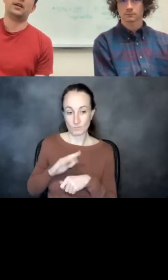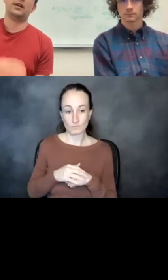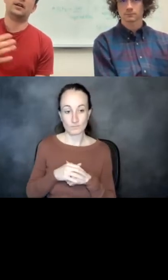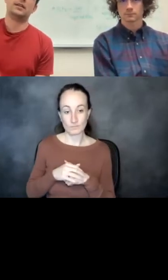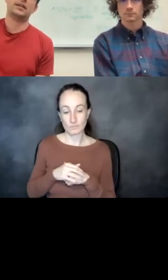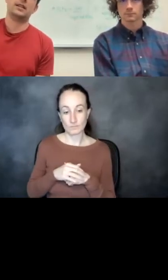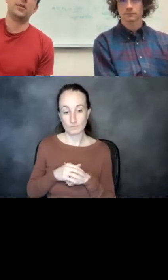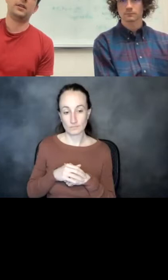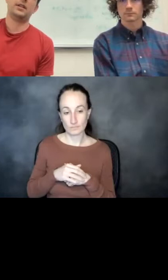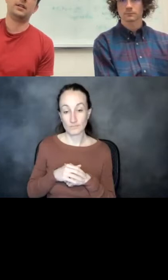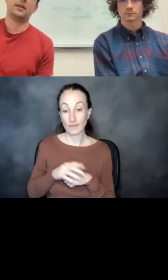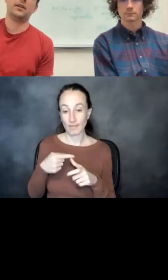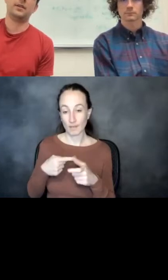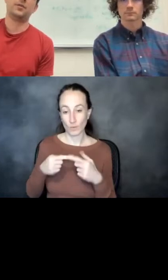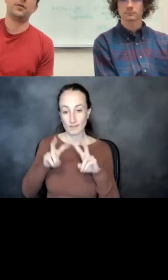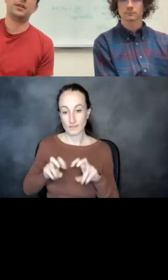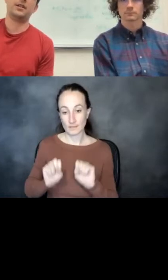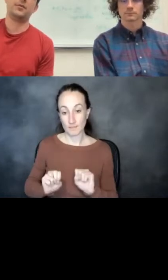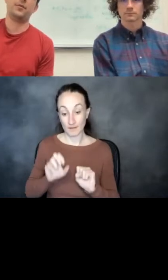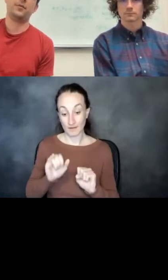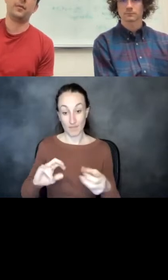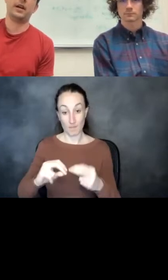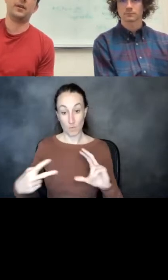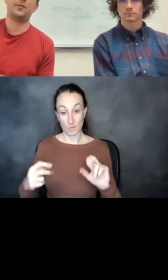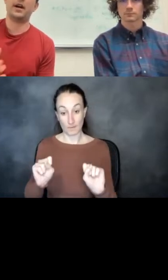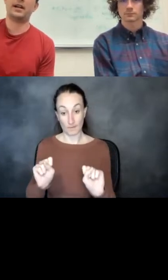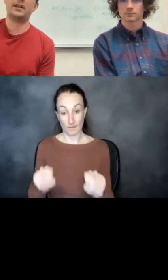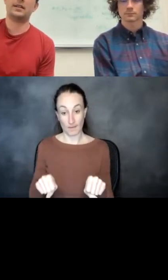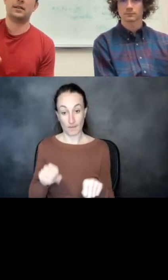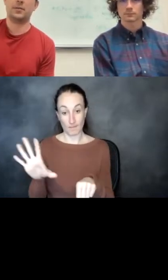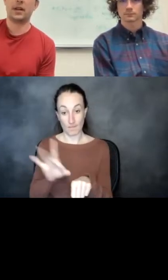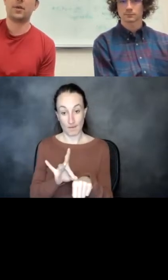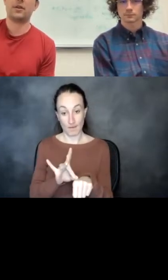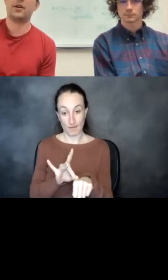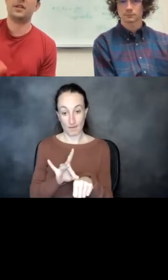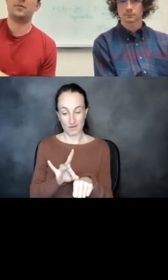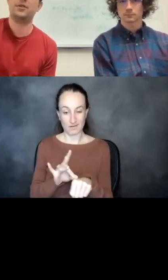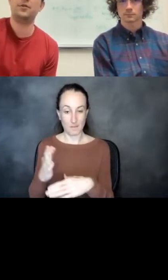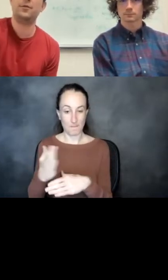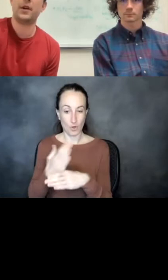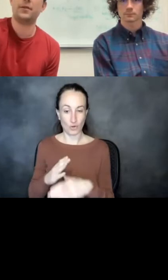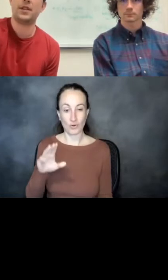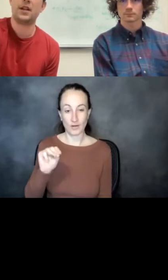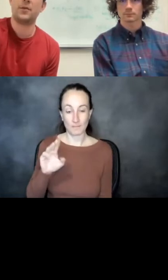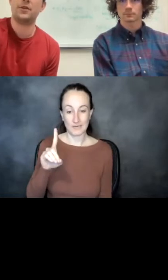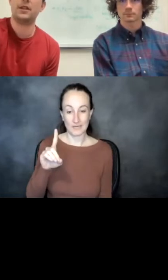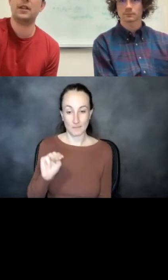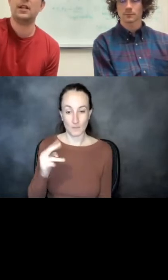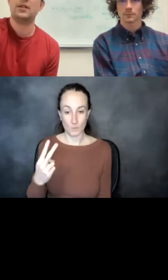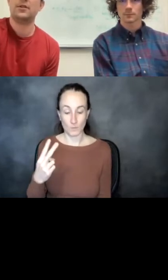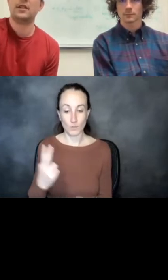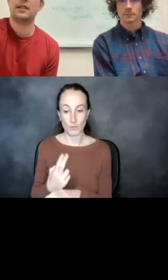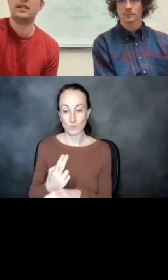assess the ability of this protein to bind its binding partner, MDM2, by flow cytometry.